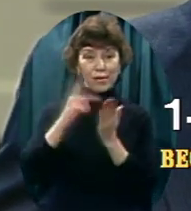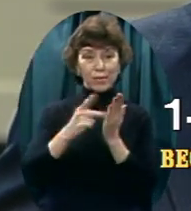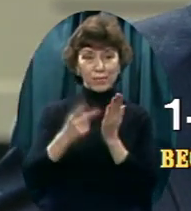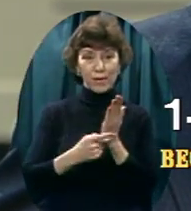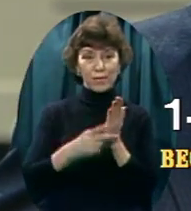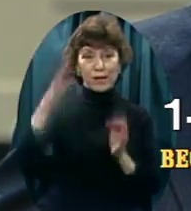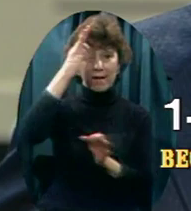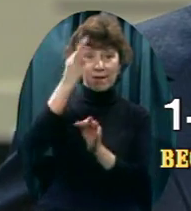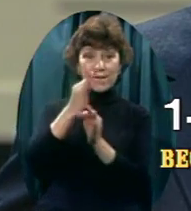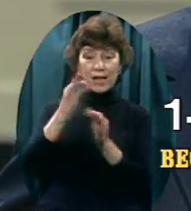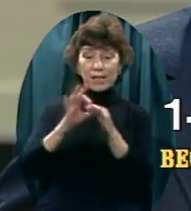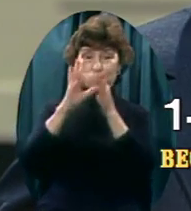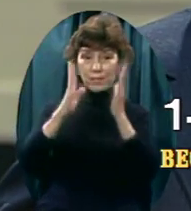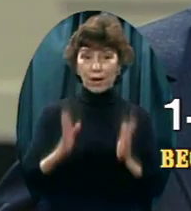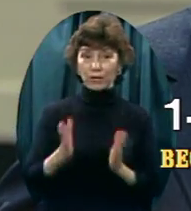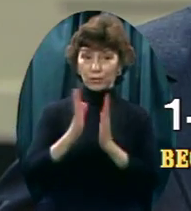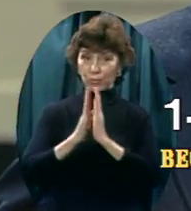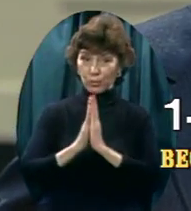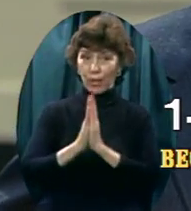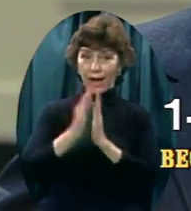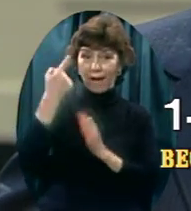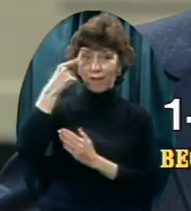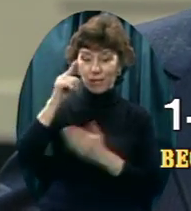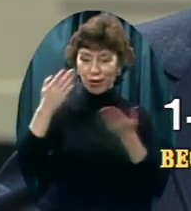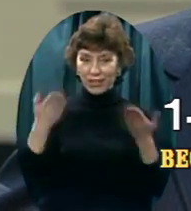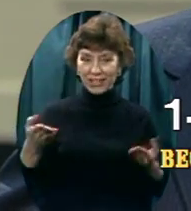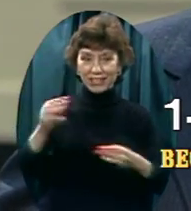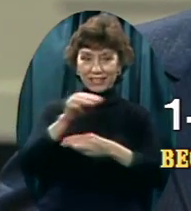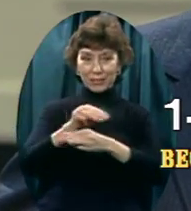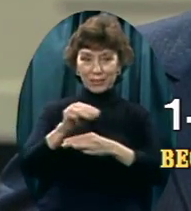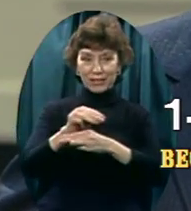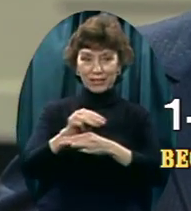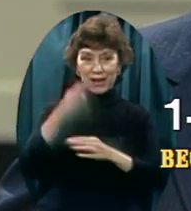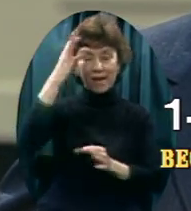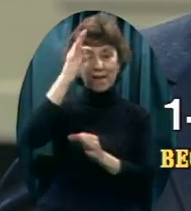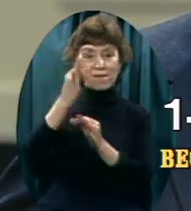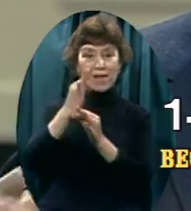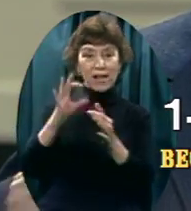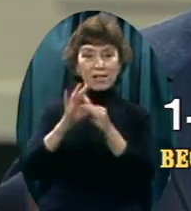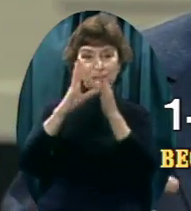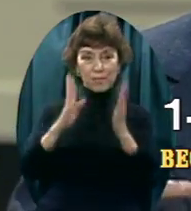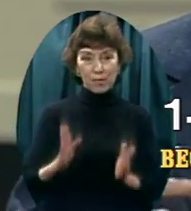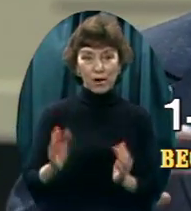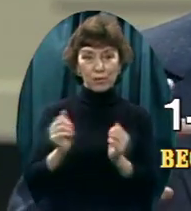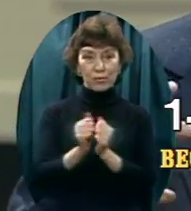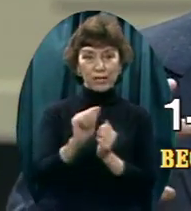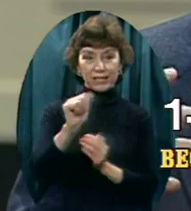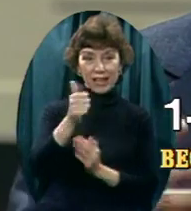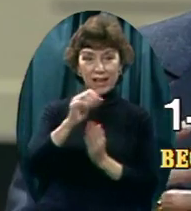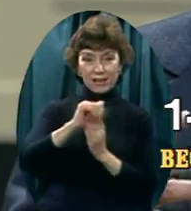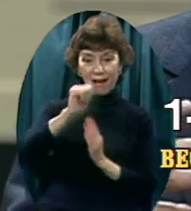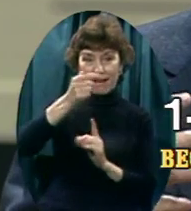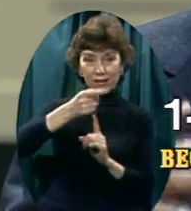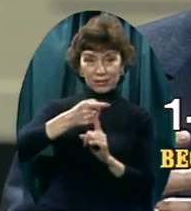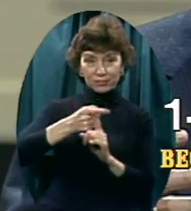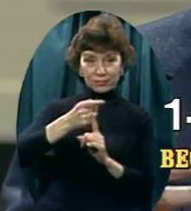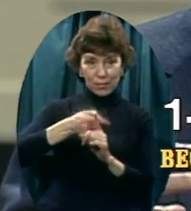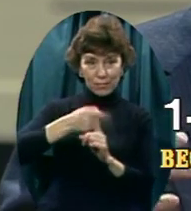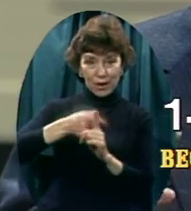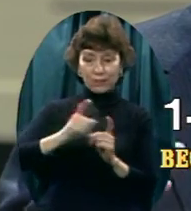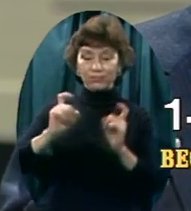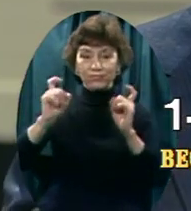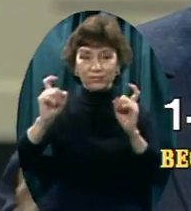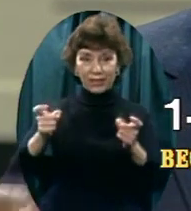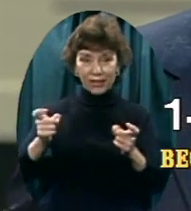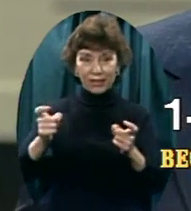this ministry. Faith partners with their $10 monthly gift underwrite or help underwrite the ministry by television and radio